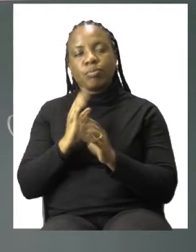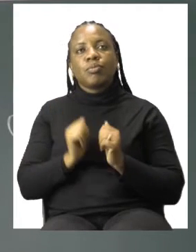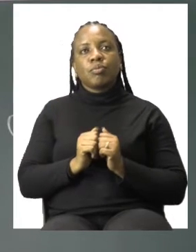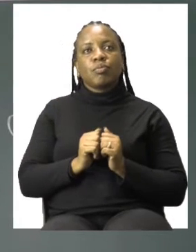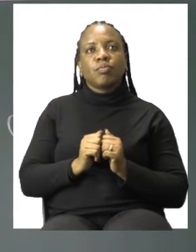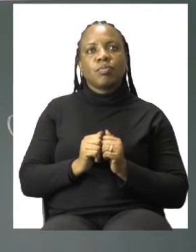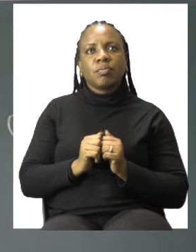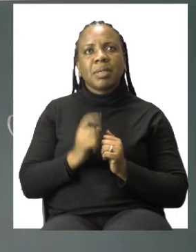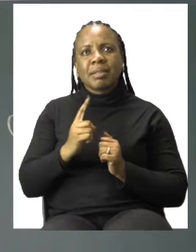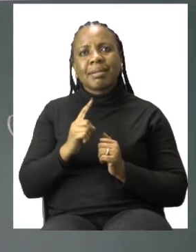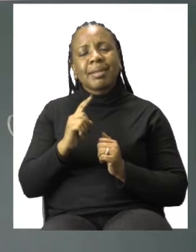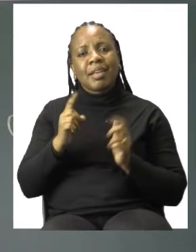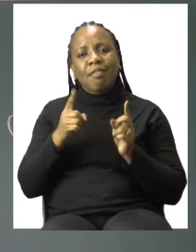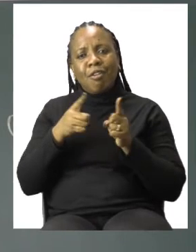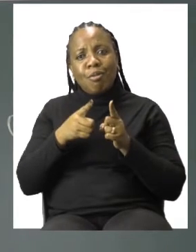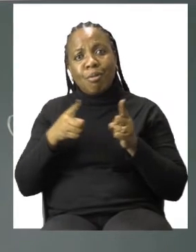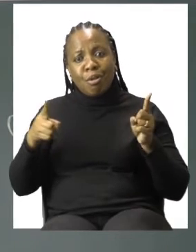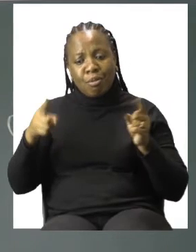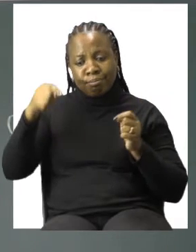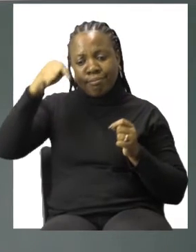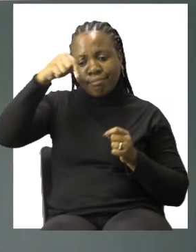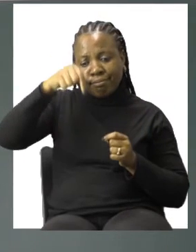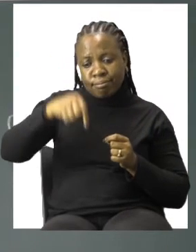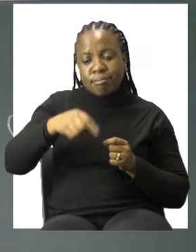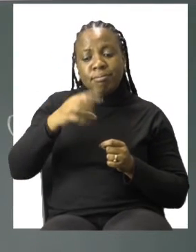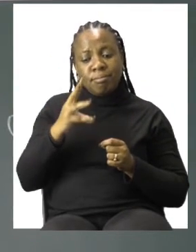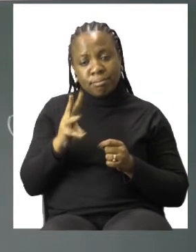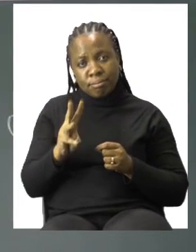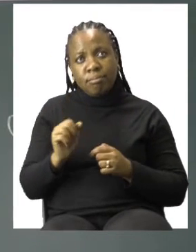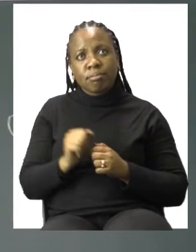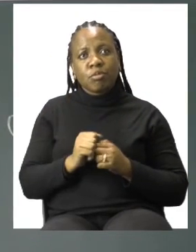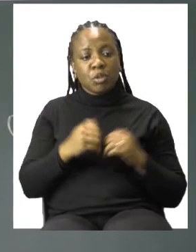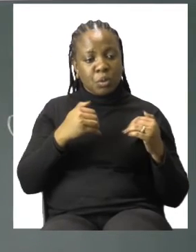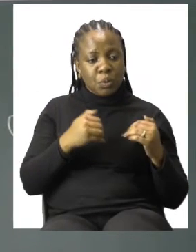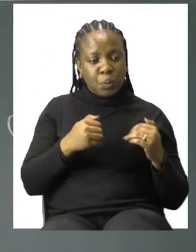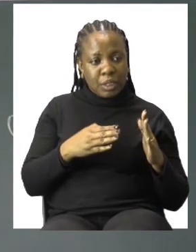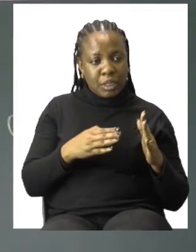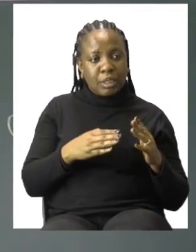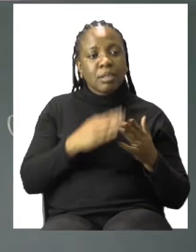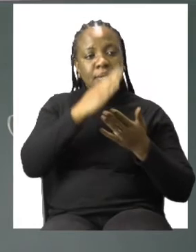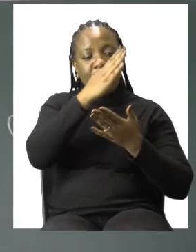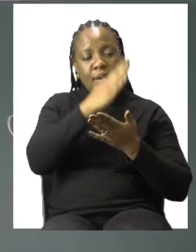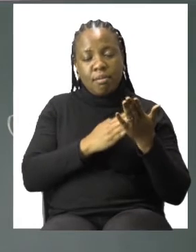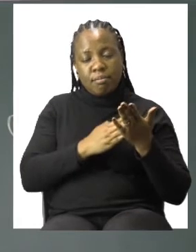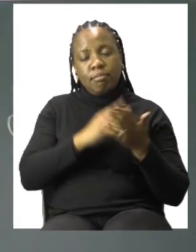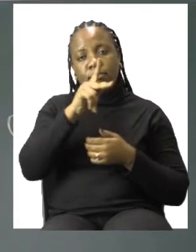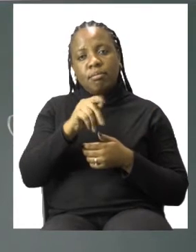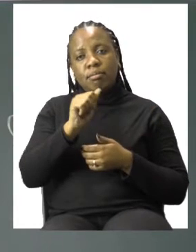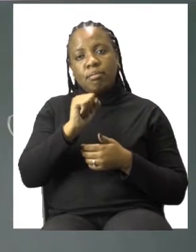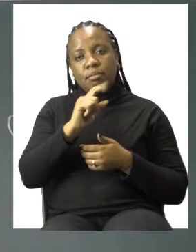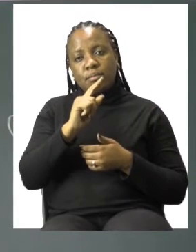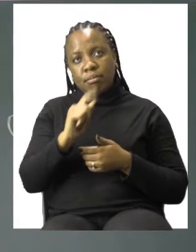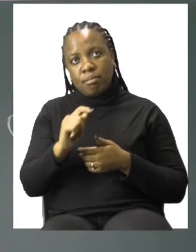is at 6, we start by saying half past 8. Now that we know the